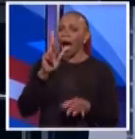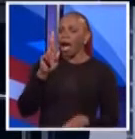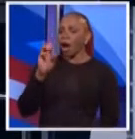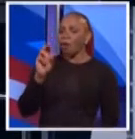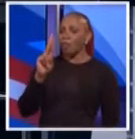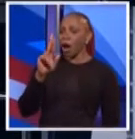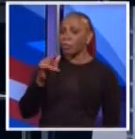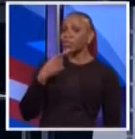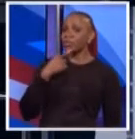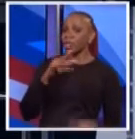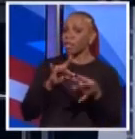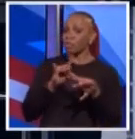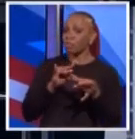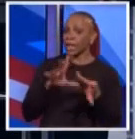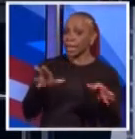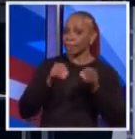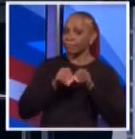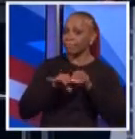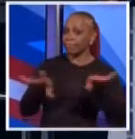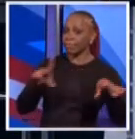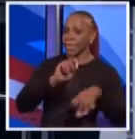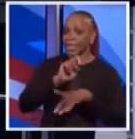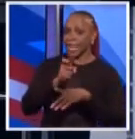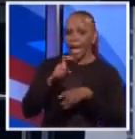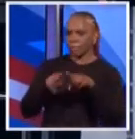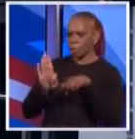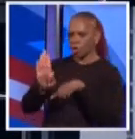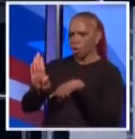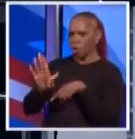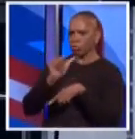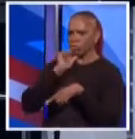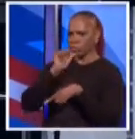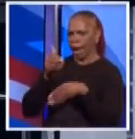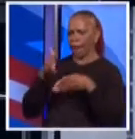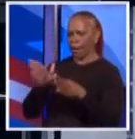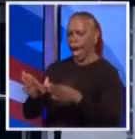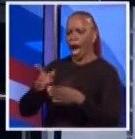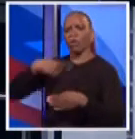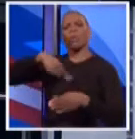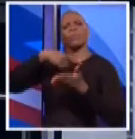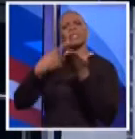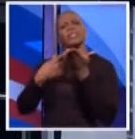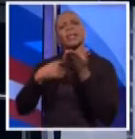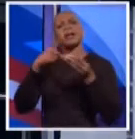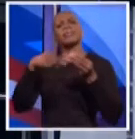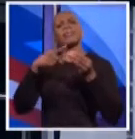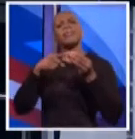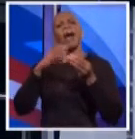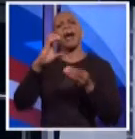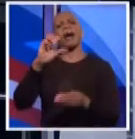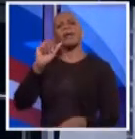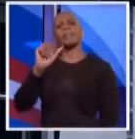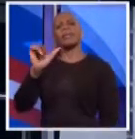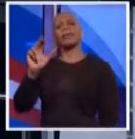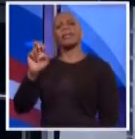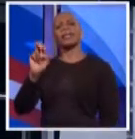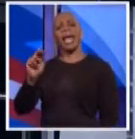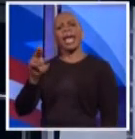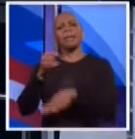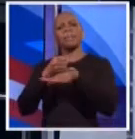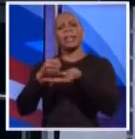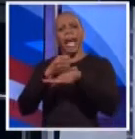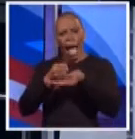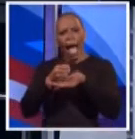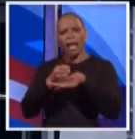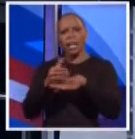but you won't release your taxes, and we've been playing hide-and-seek with yours. We talk about the Cayman Islands and offshore accounts. You hold other people